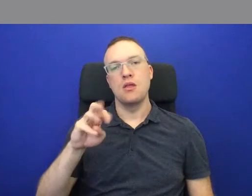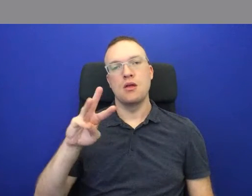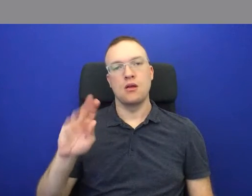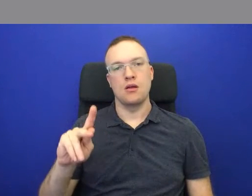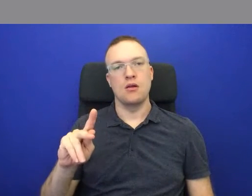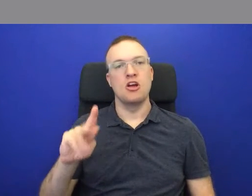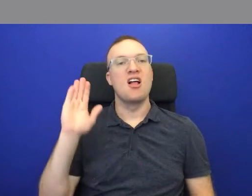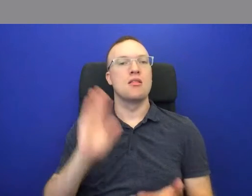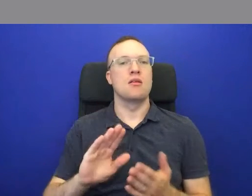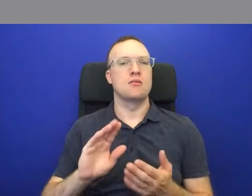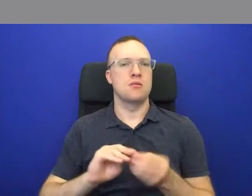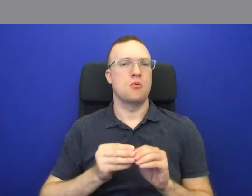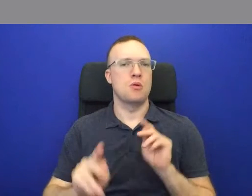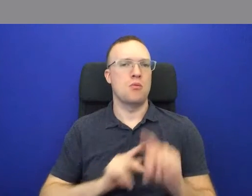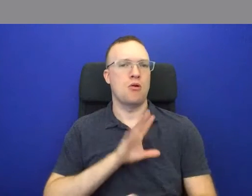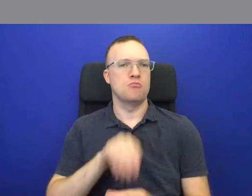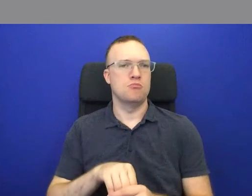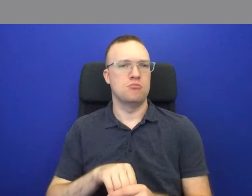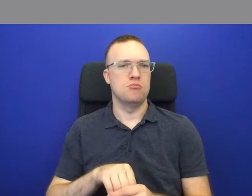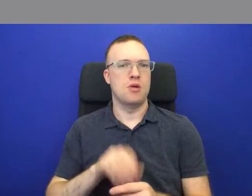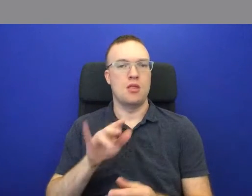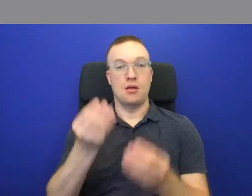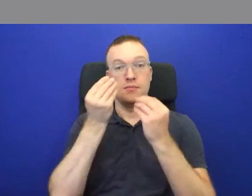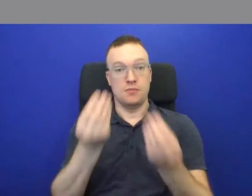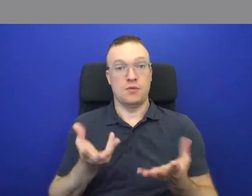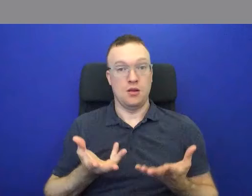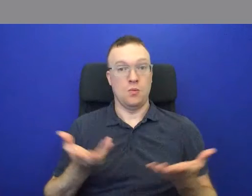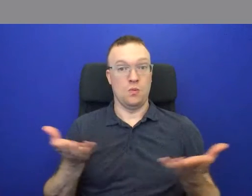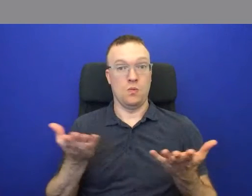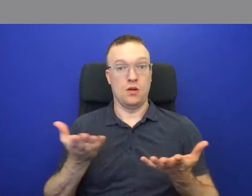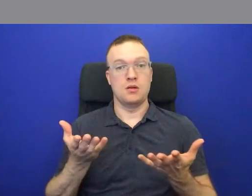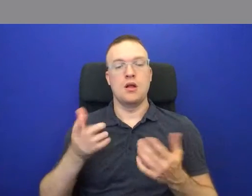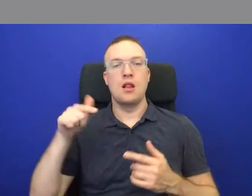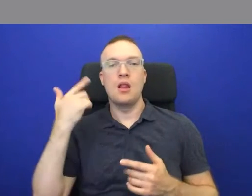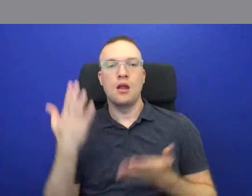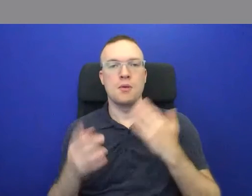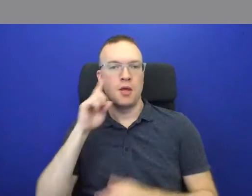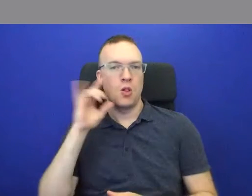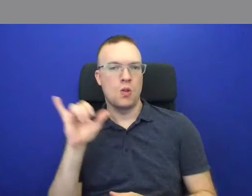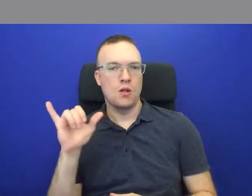And that can tell us what London might have looked like earlier.